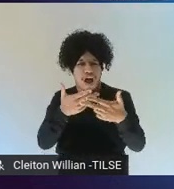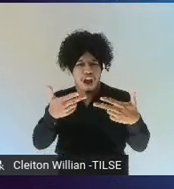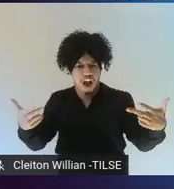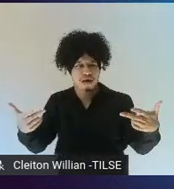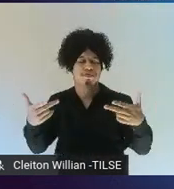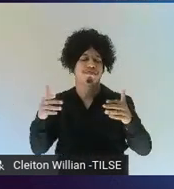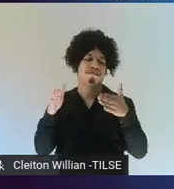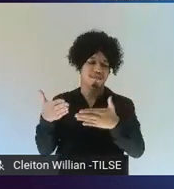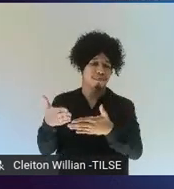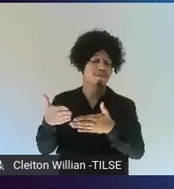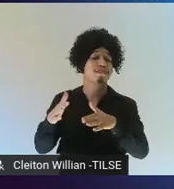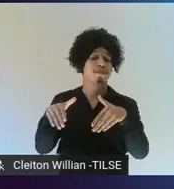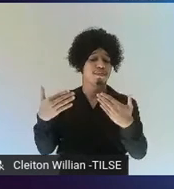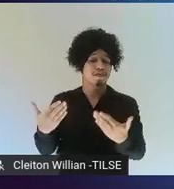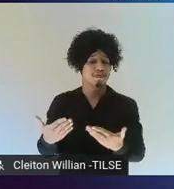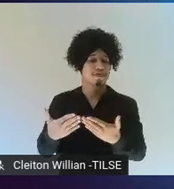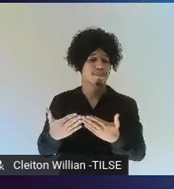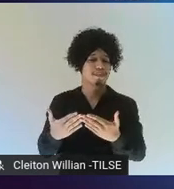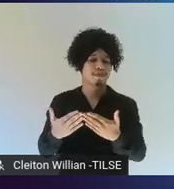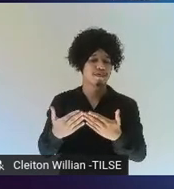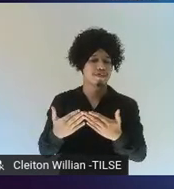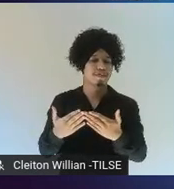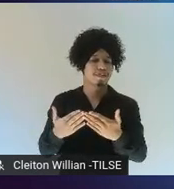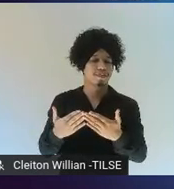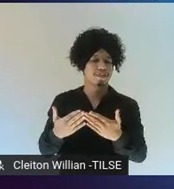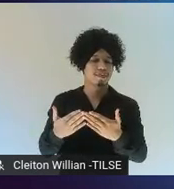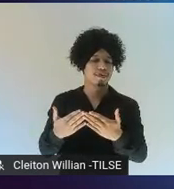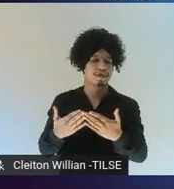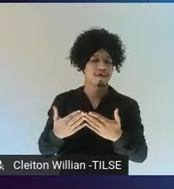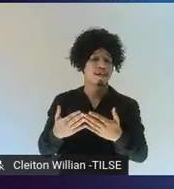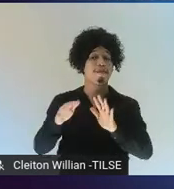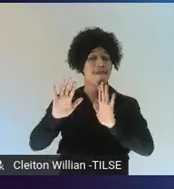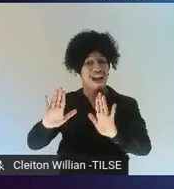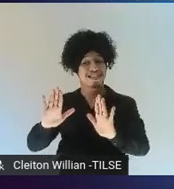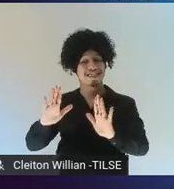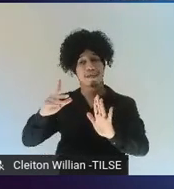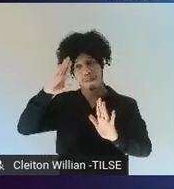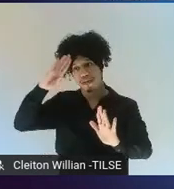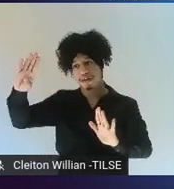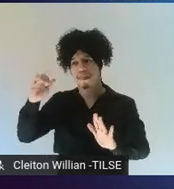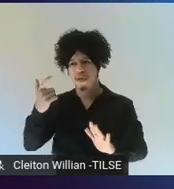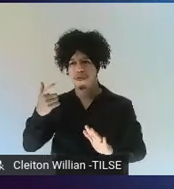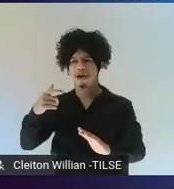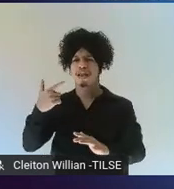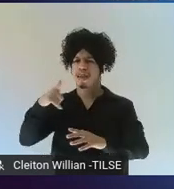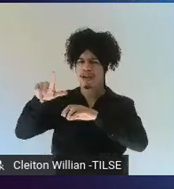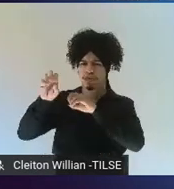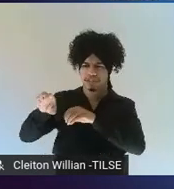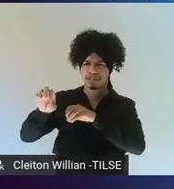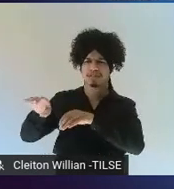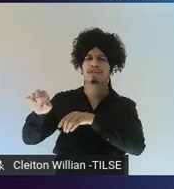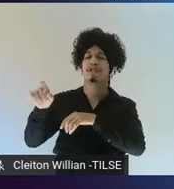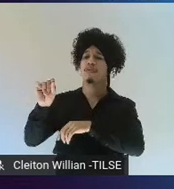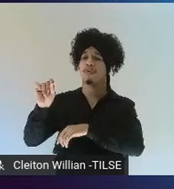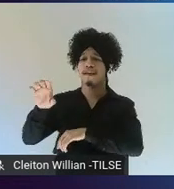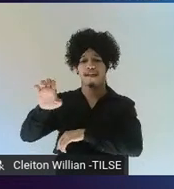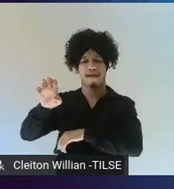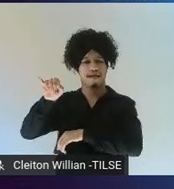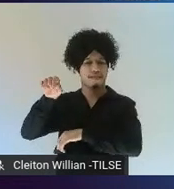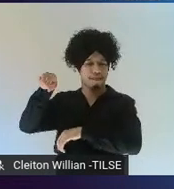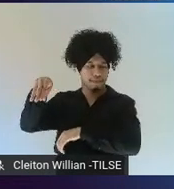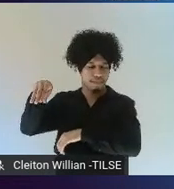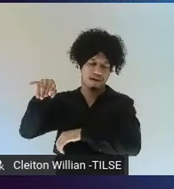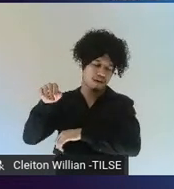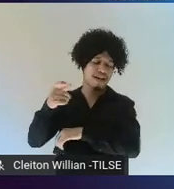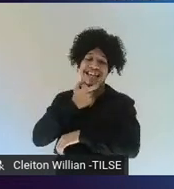prioritized as it was described in the Chinese example. Multilingualism is prioritized. And you can start to see that